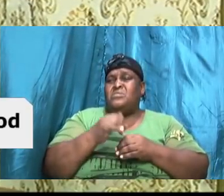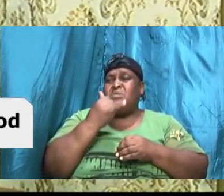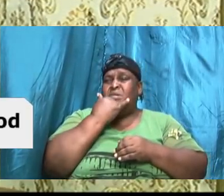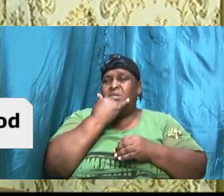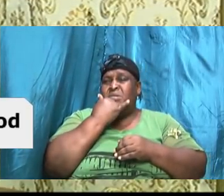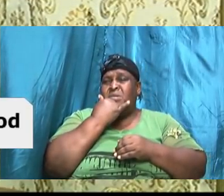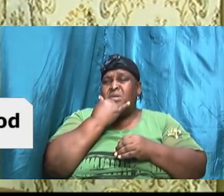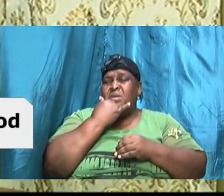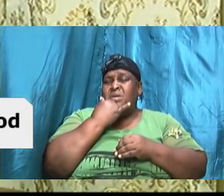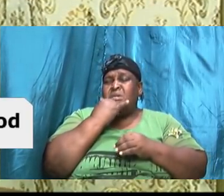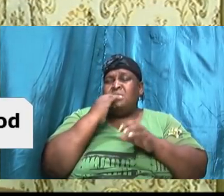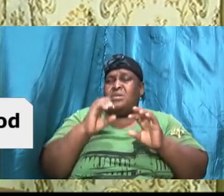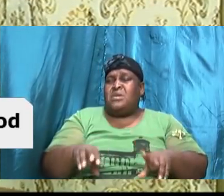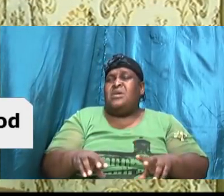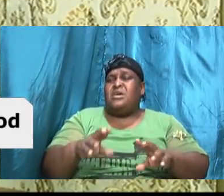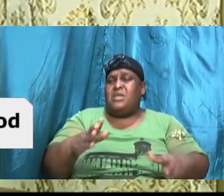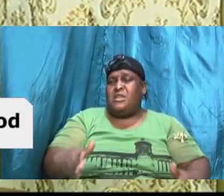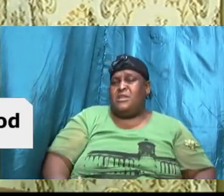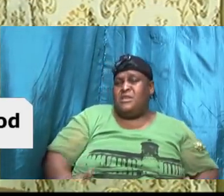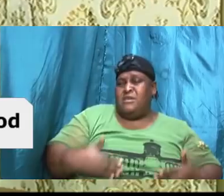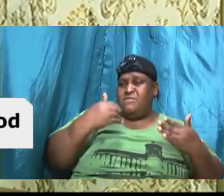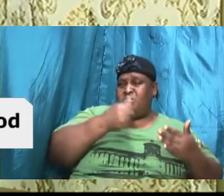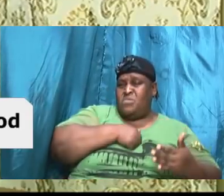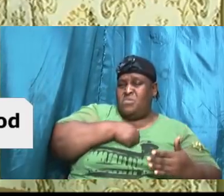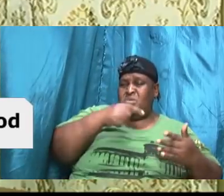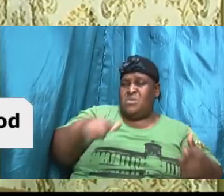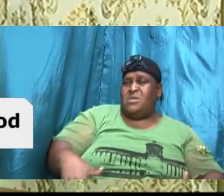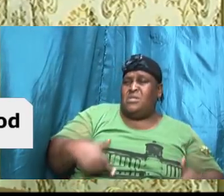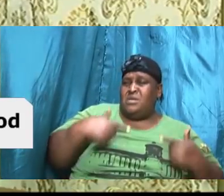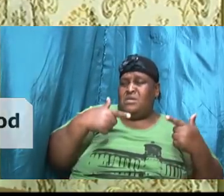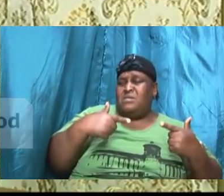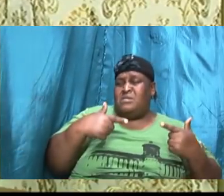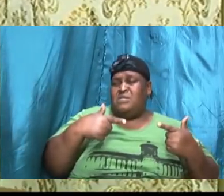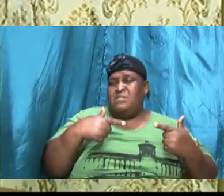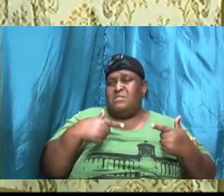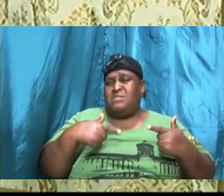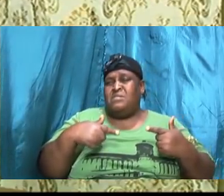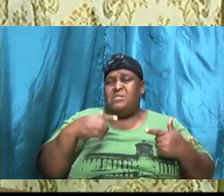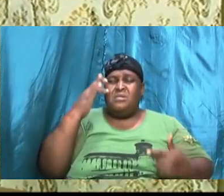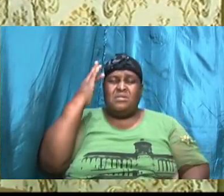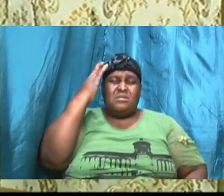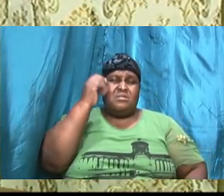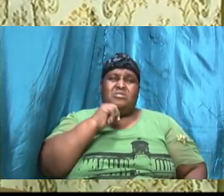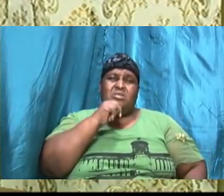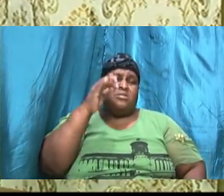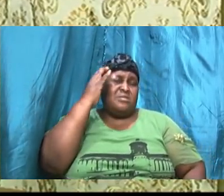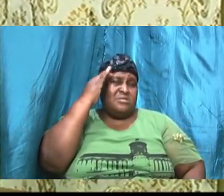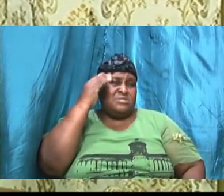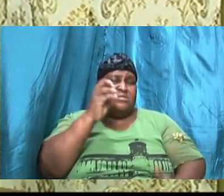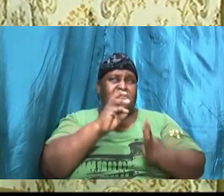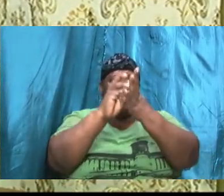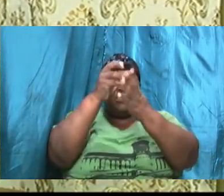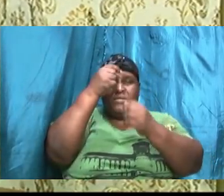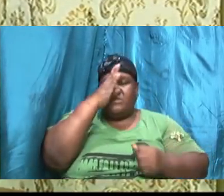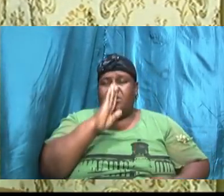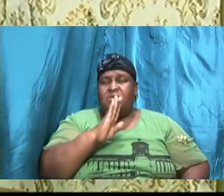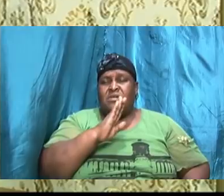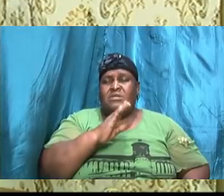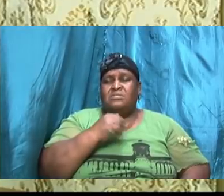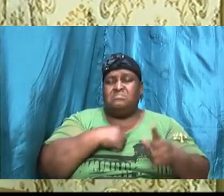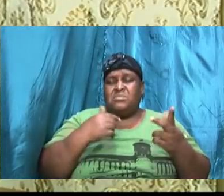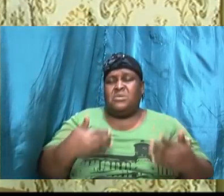and doing the things that we want to do without considering the will of God. I am here